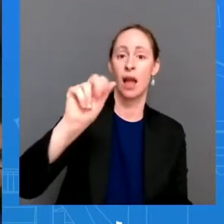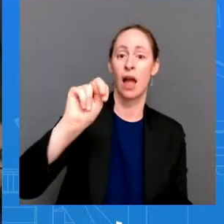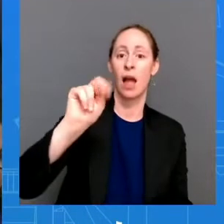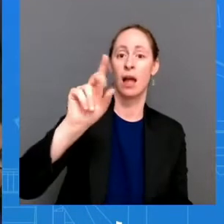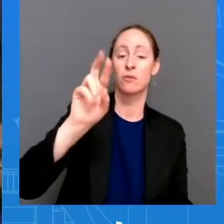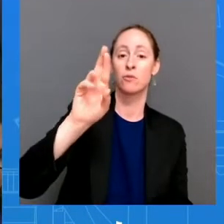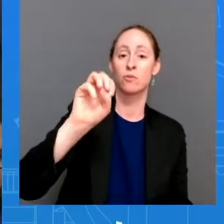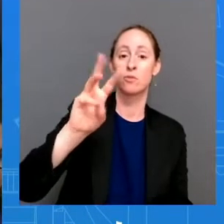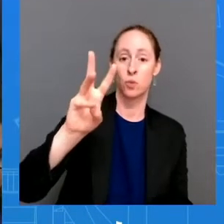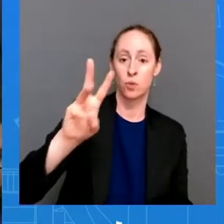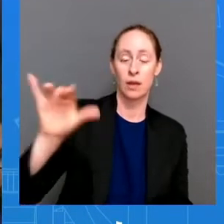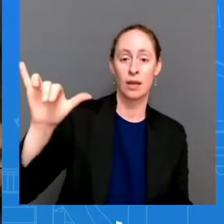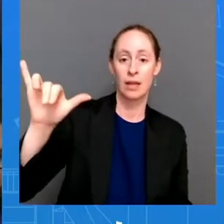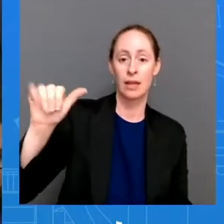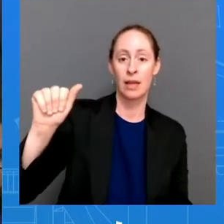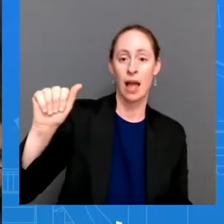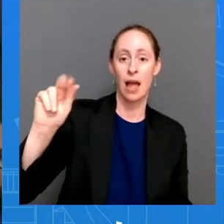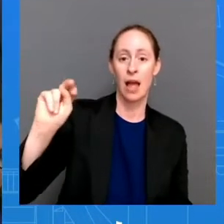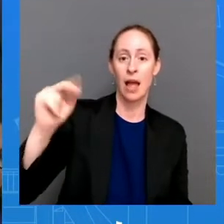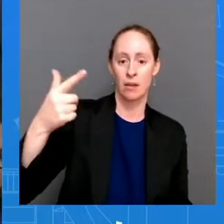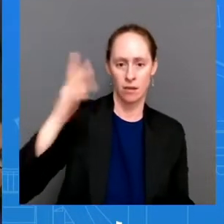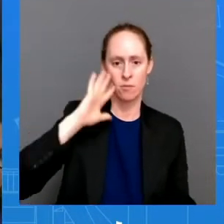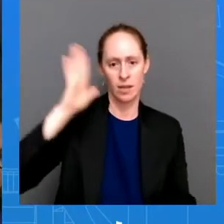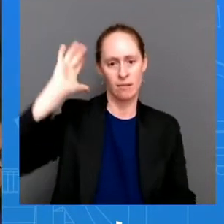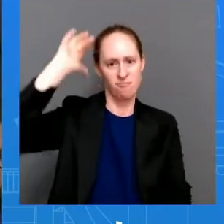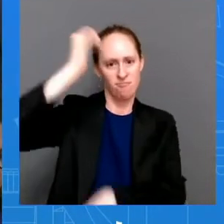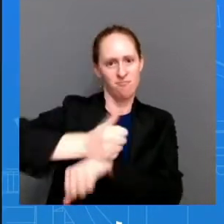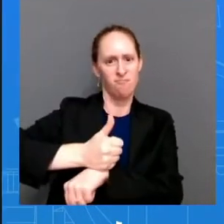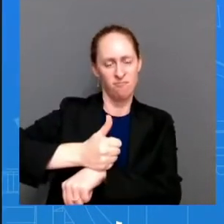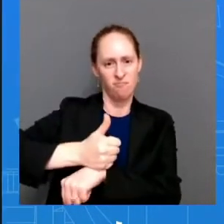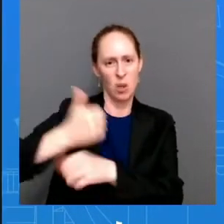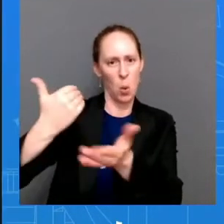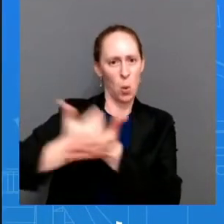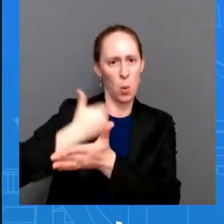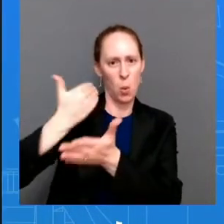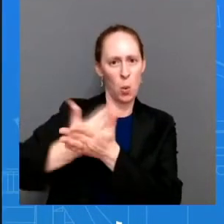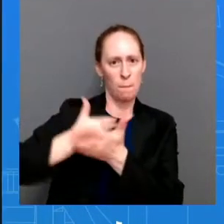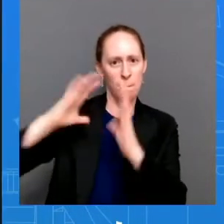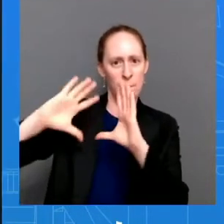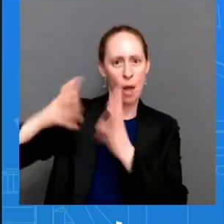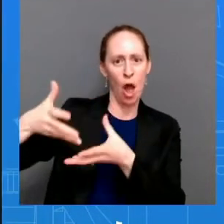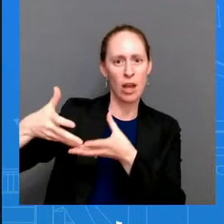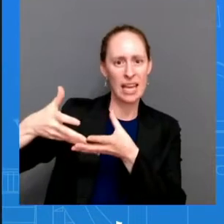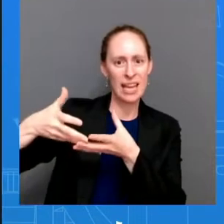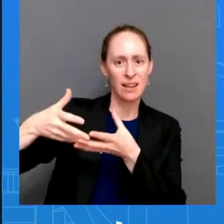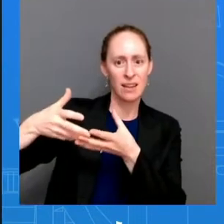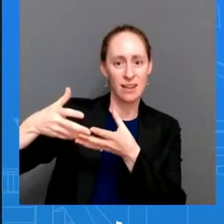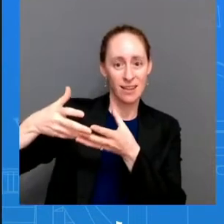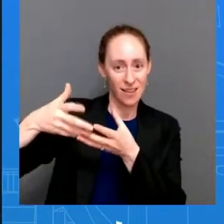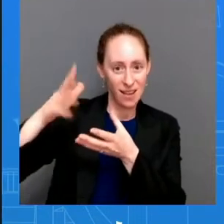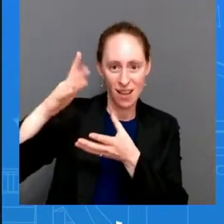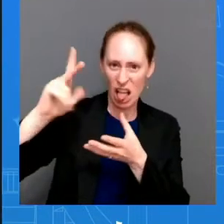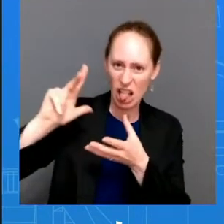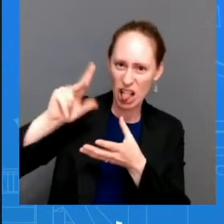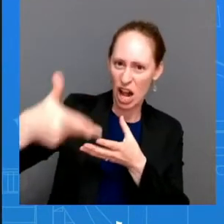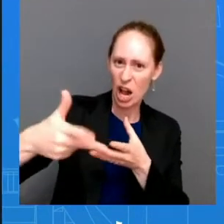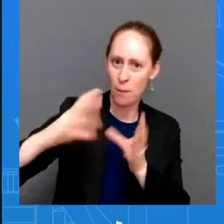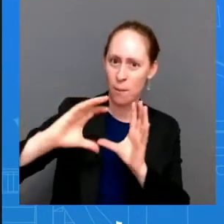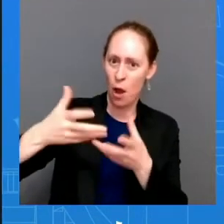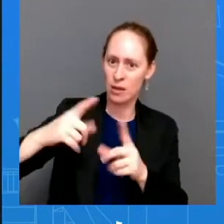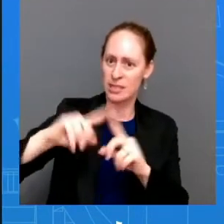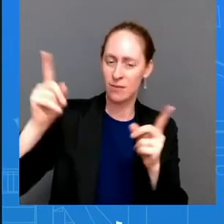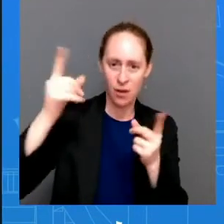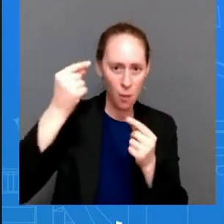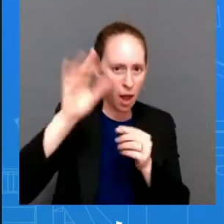viability of a third party with andrew yang at the head of it i as you know and i say this often i cannot speak to